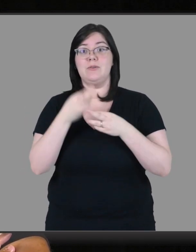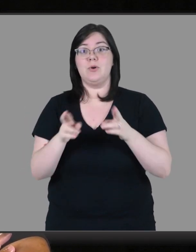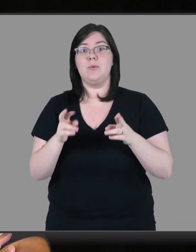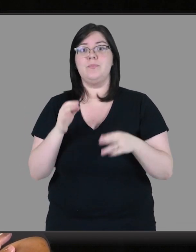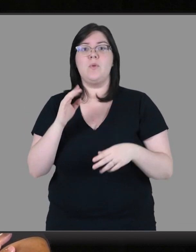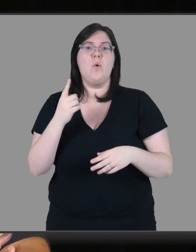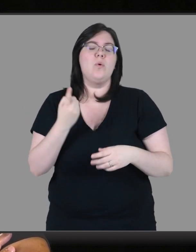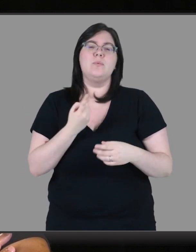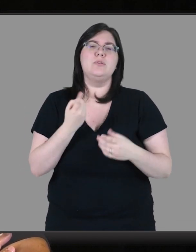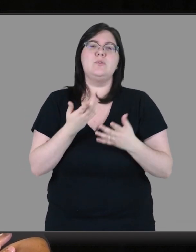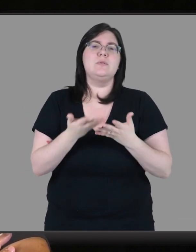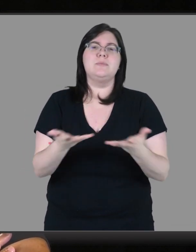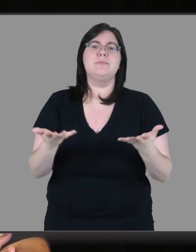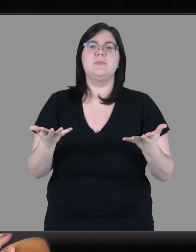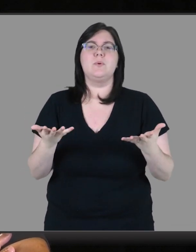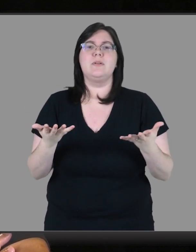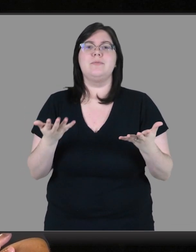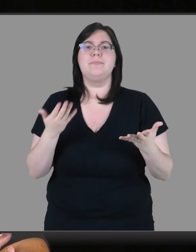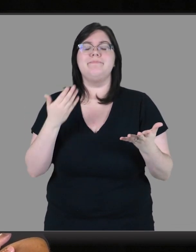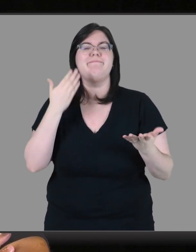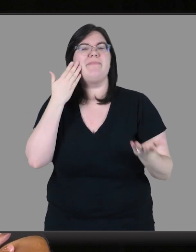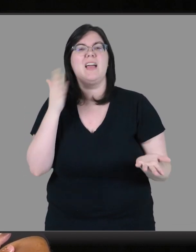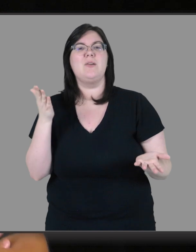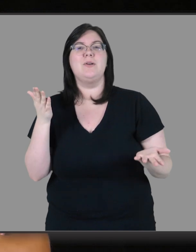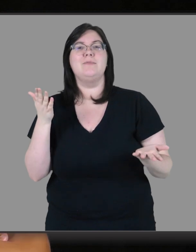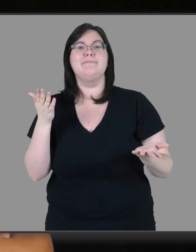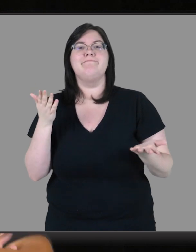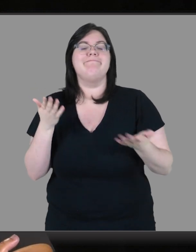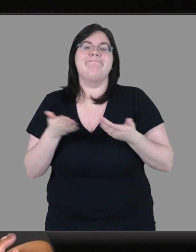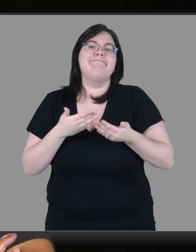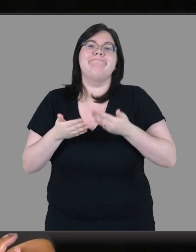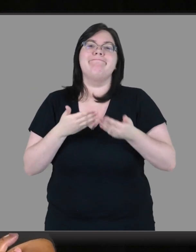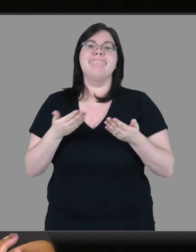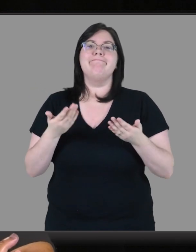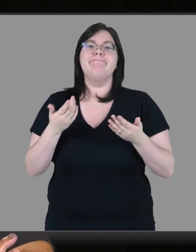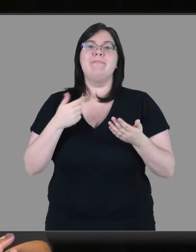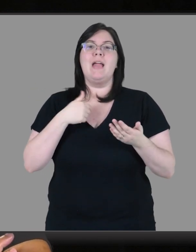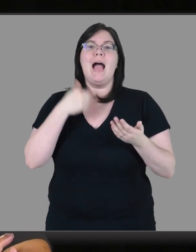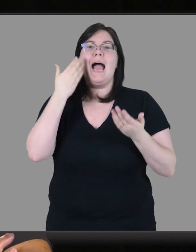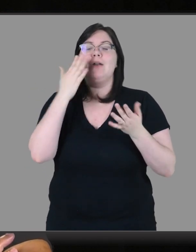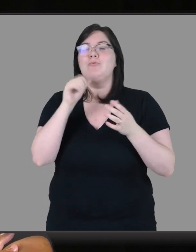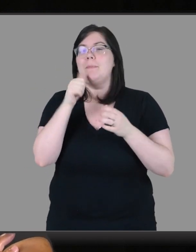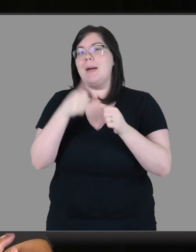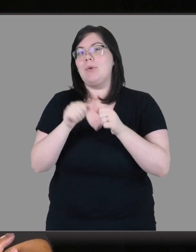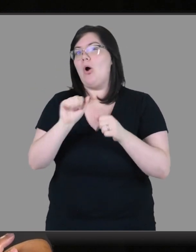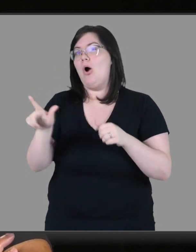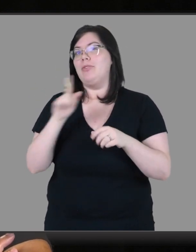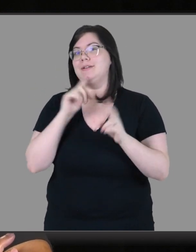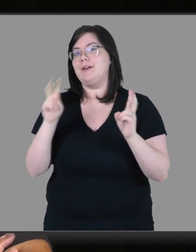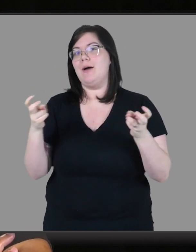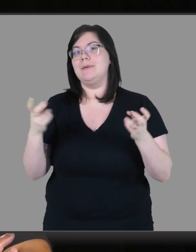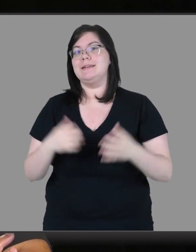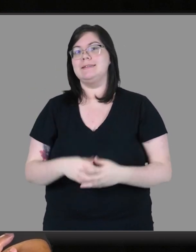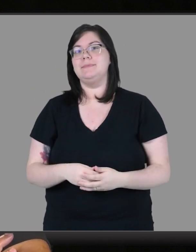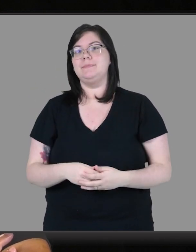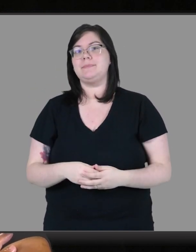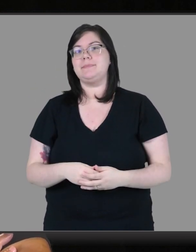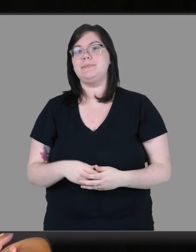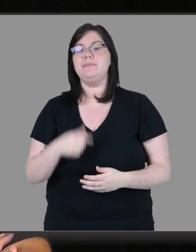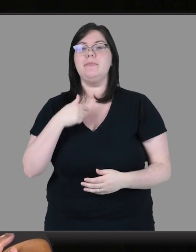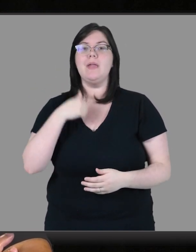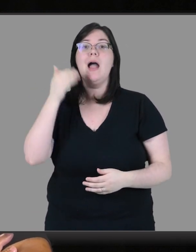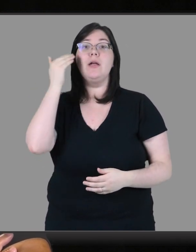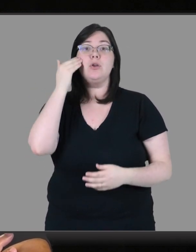we were doing other sort of, I don't know, whatever, I really don't remember all the topics, but I know it was,